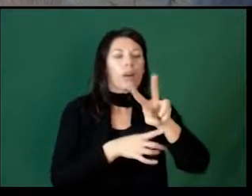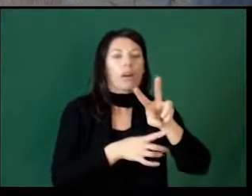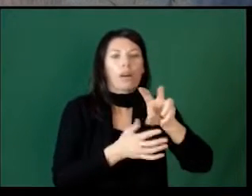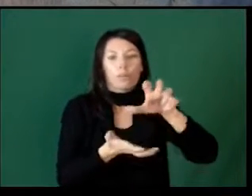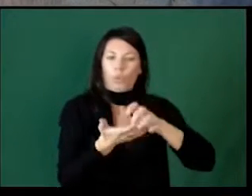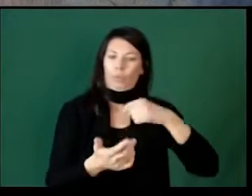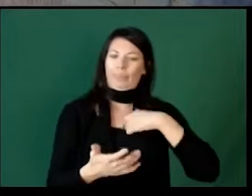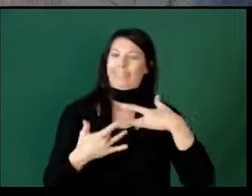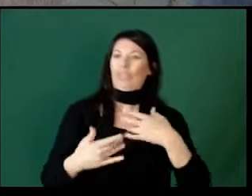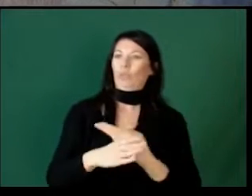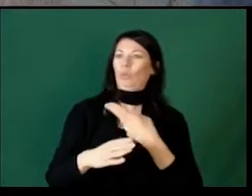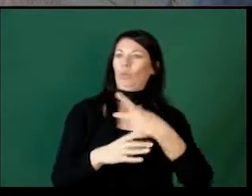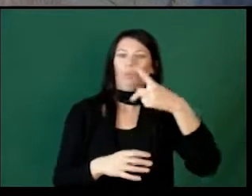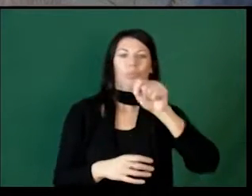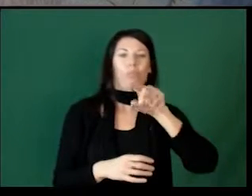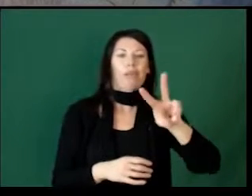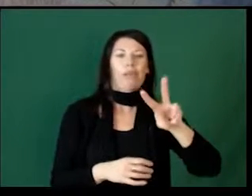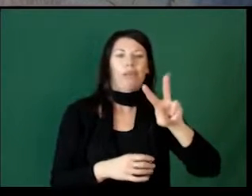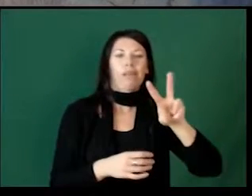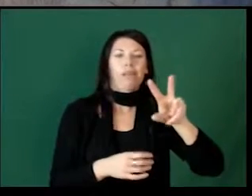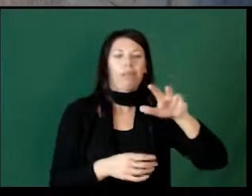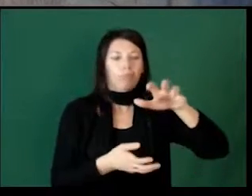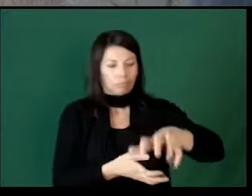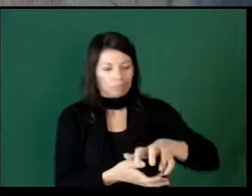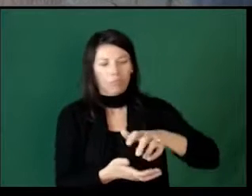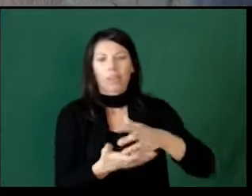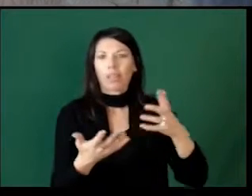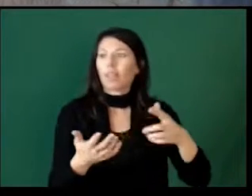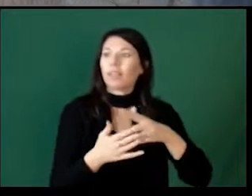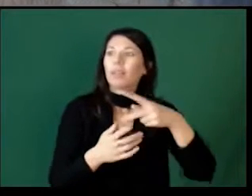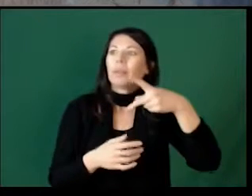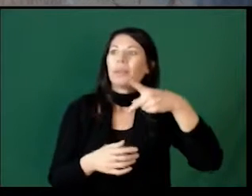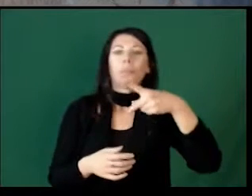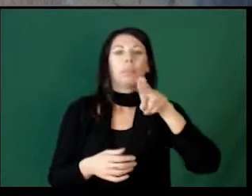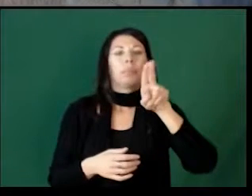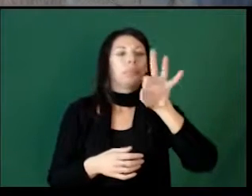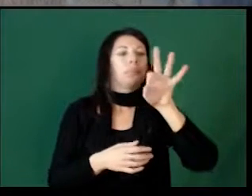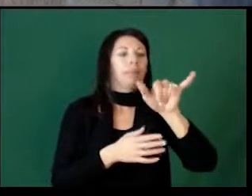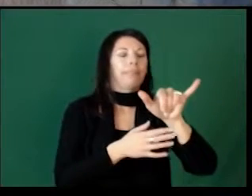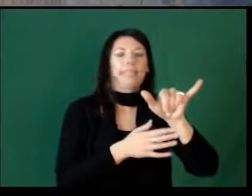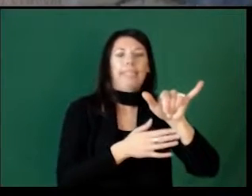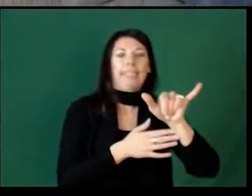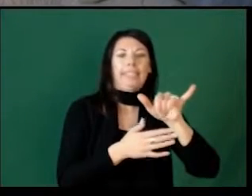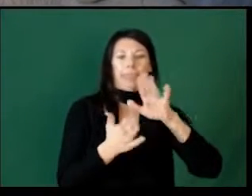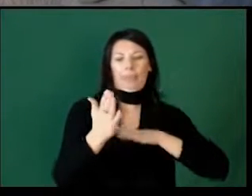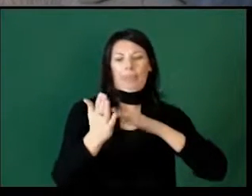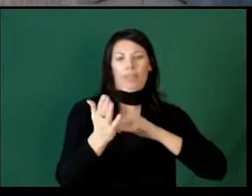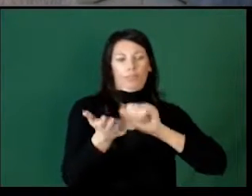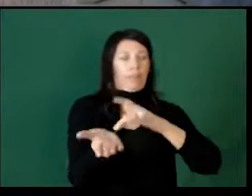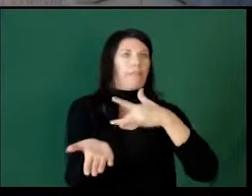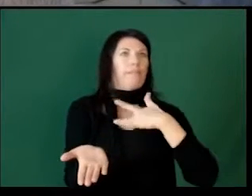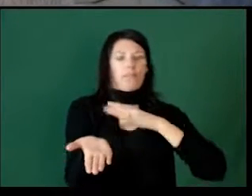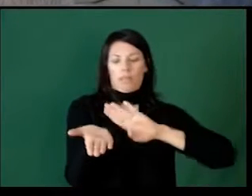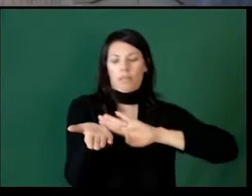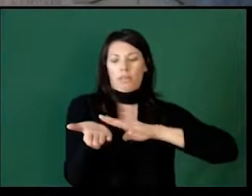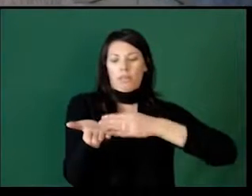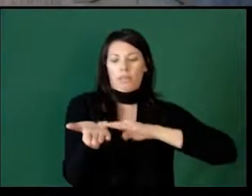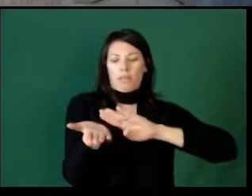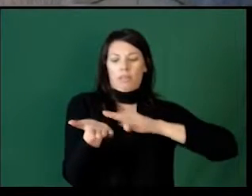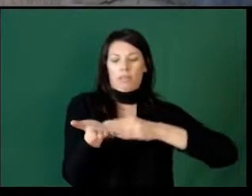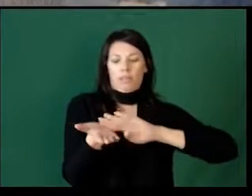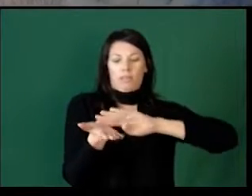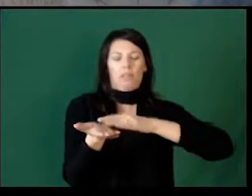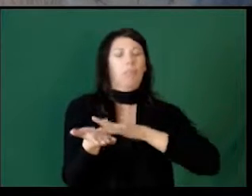Bulldogs, so we tend to use paw prints a lot here. They are drawn on with puppy paint, so when you feel them you can kind of feel